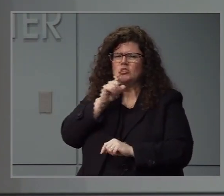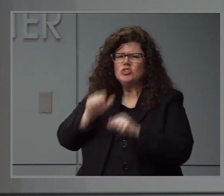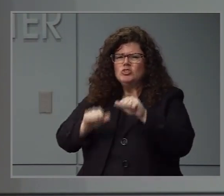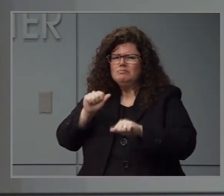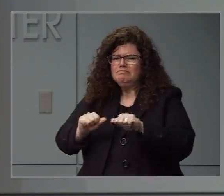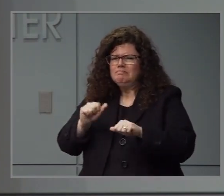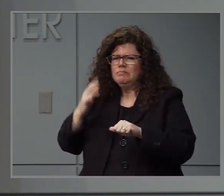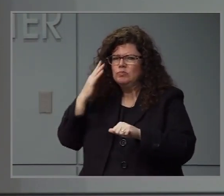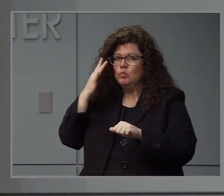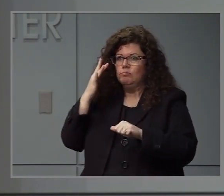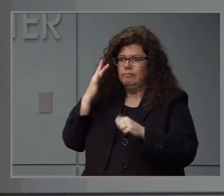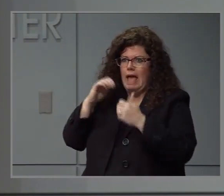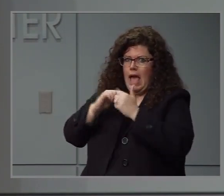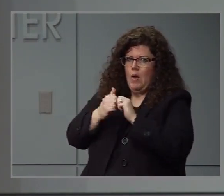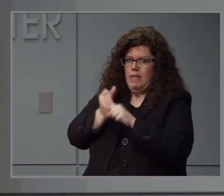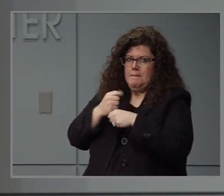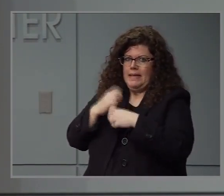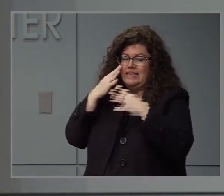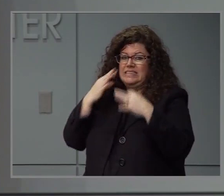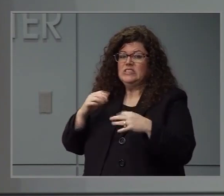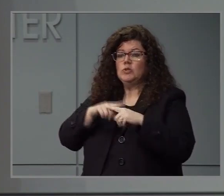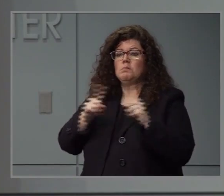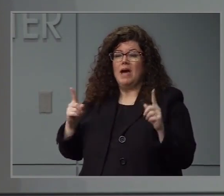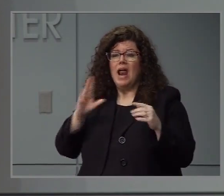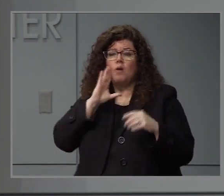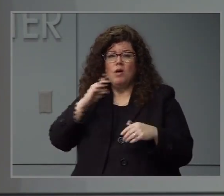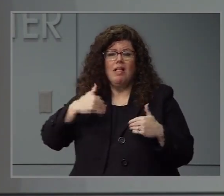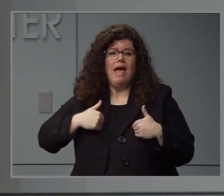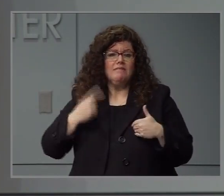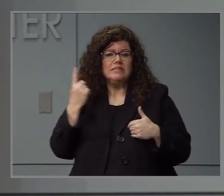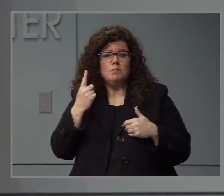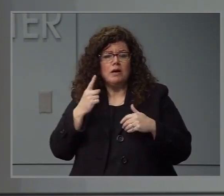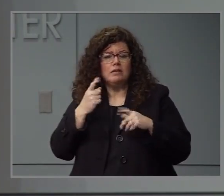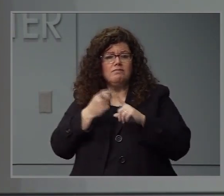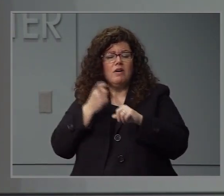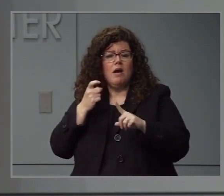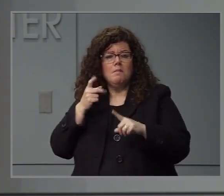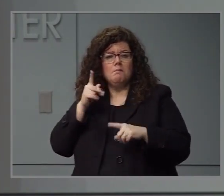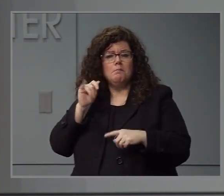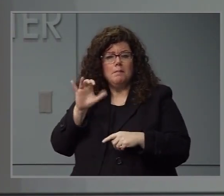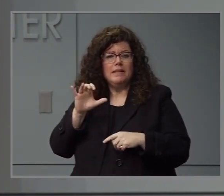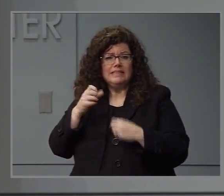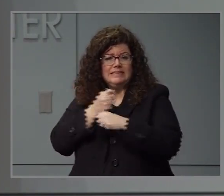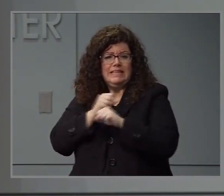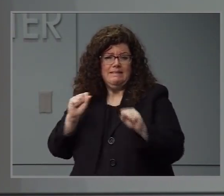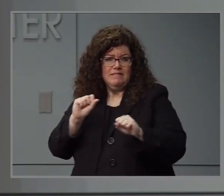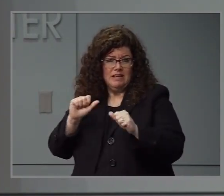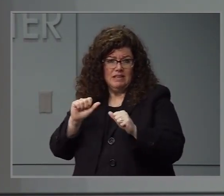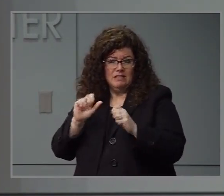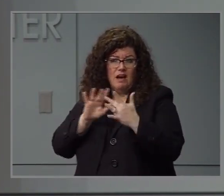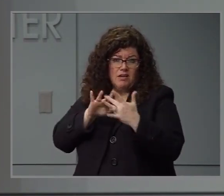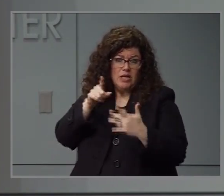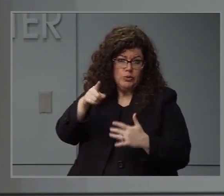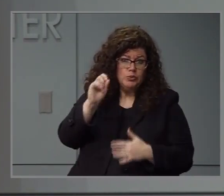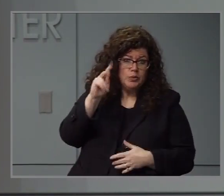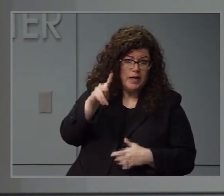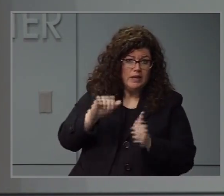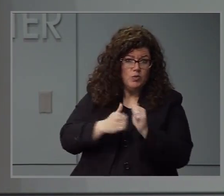decisions were made. So I will be sure to have someone from the Department of Public Safety follow up on those specifics for you.